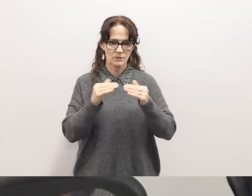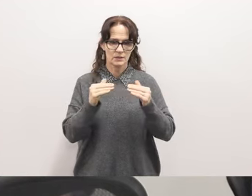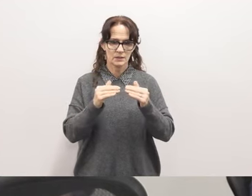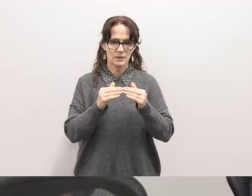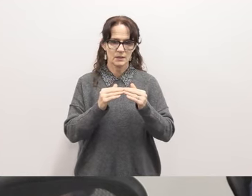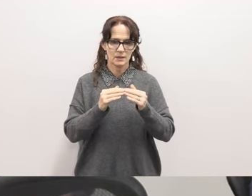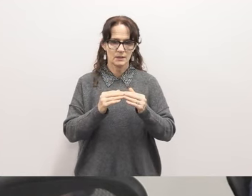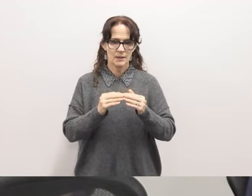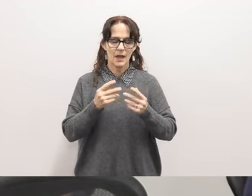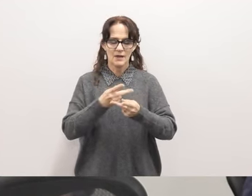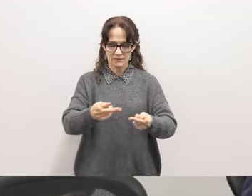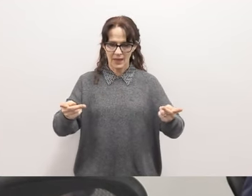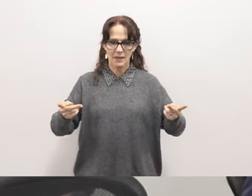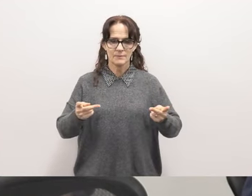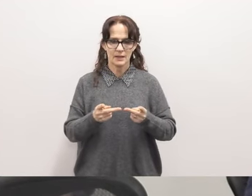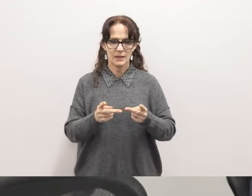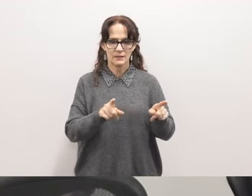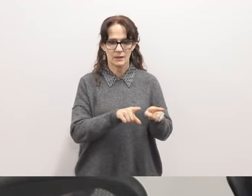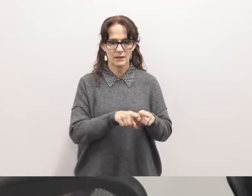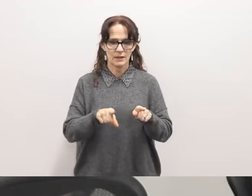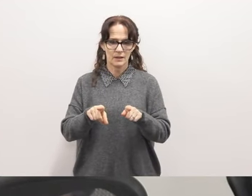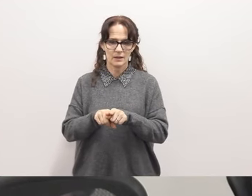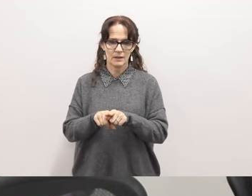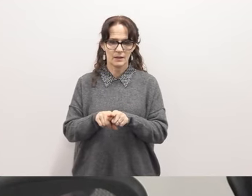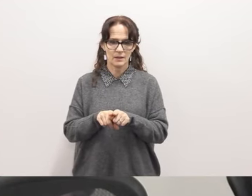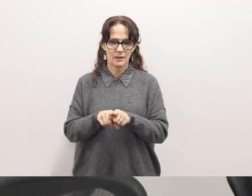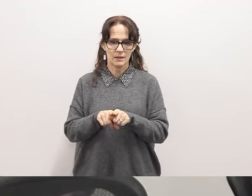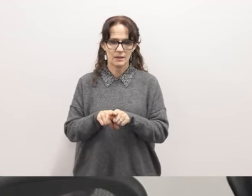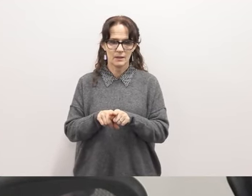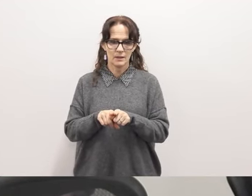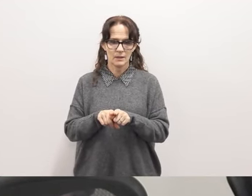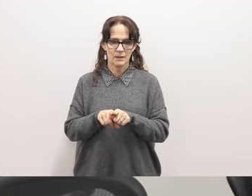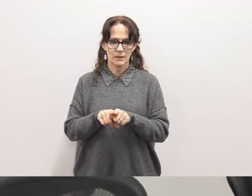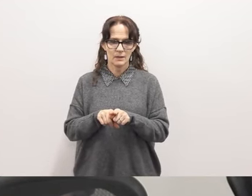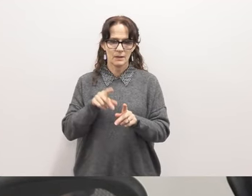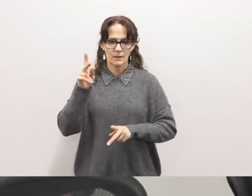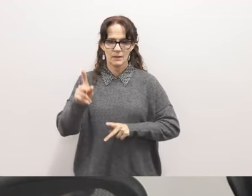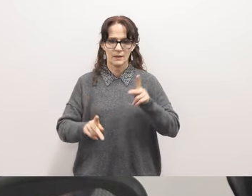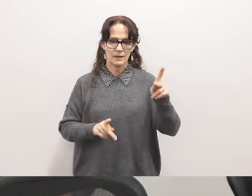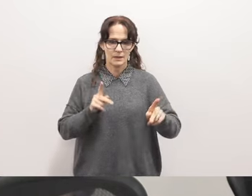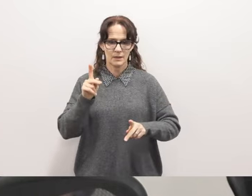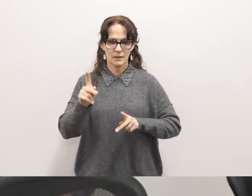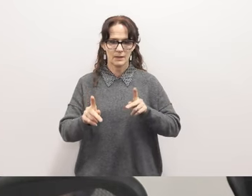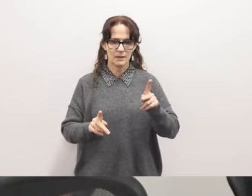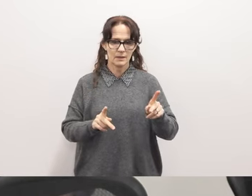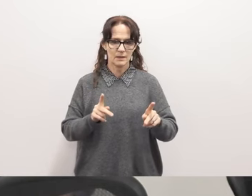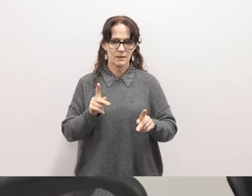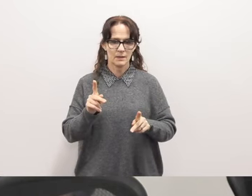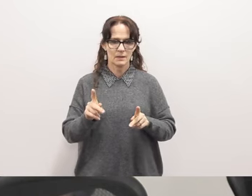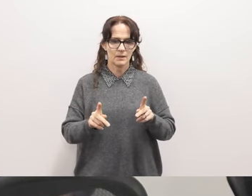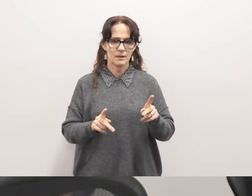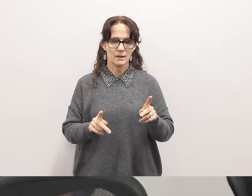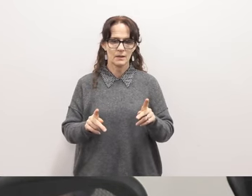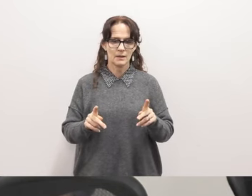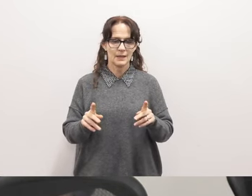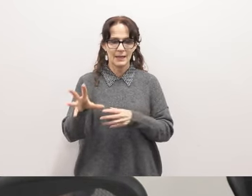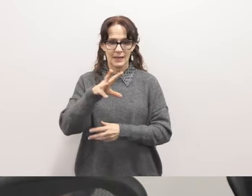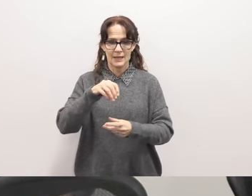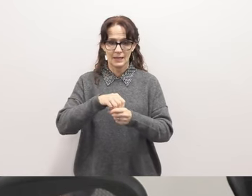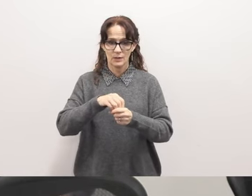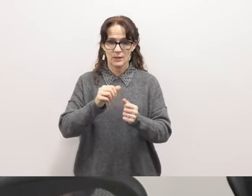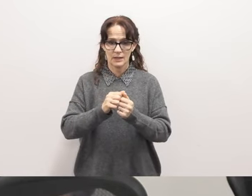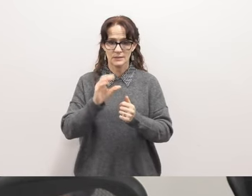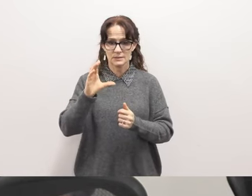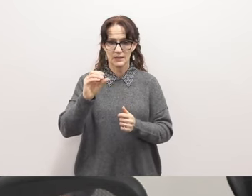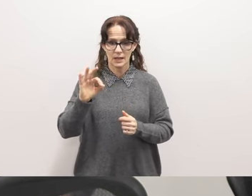given that space along with the people within CFJ, the adults,